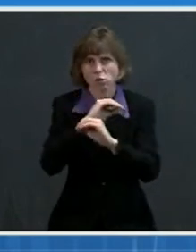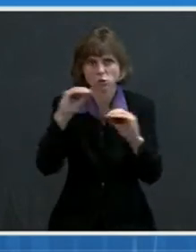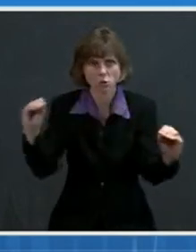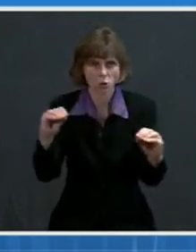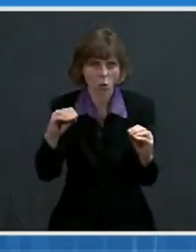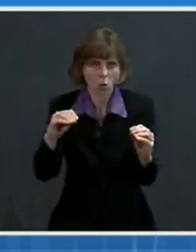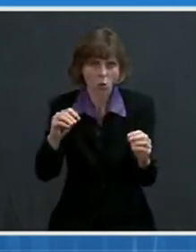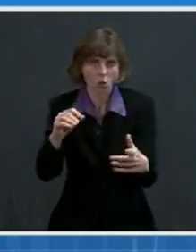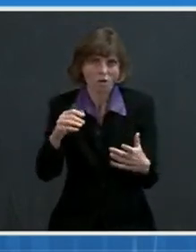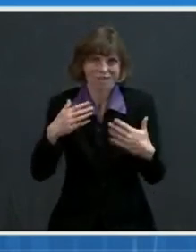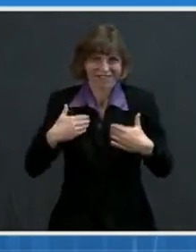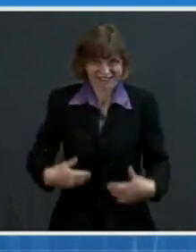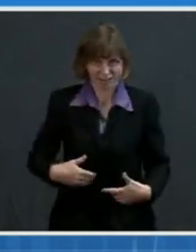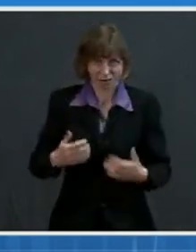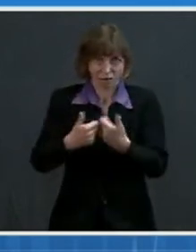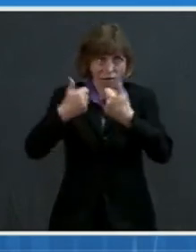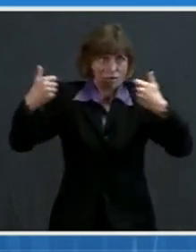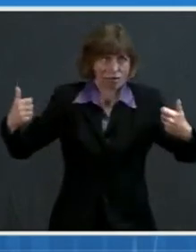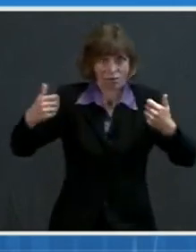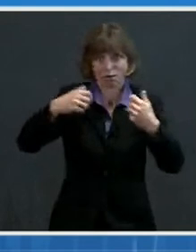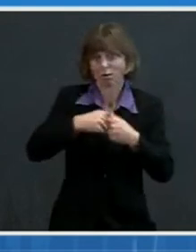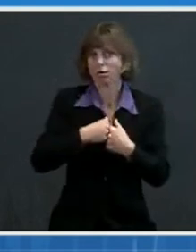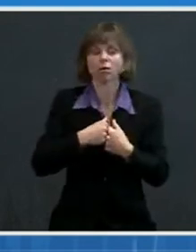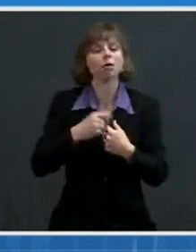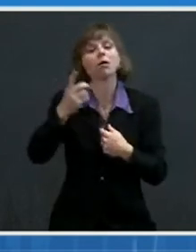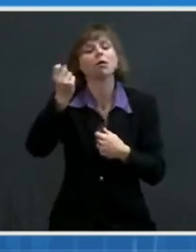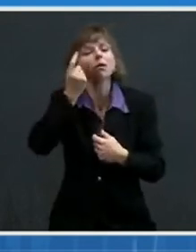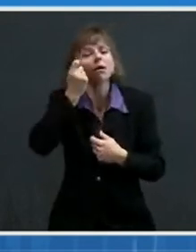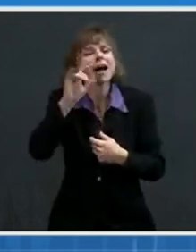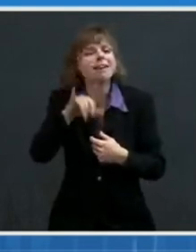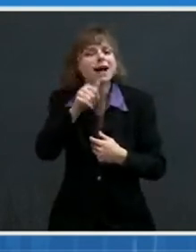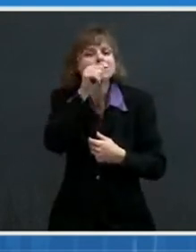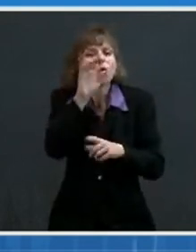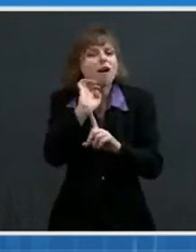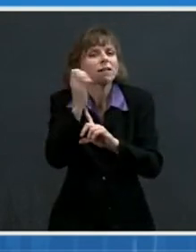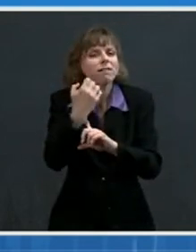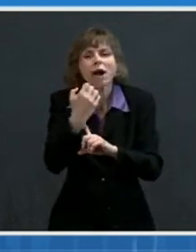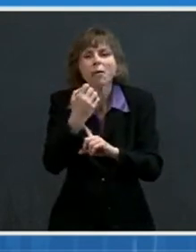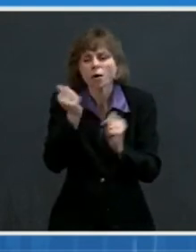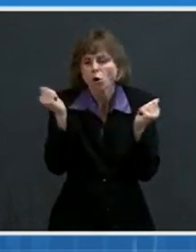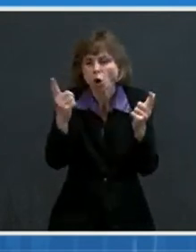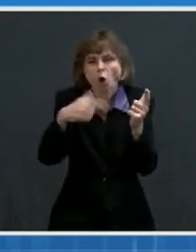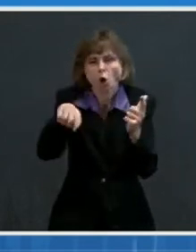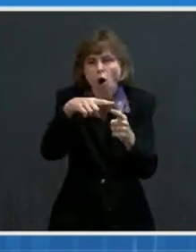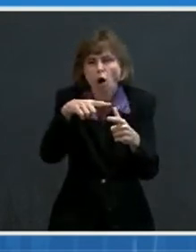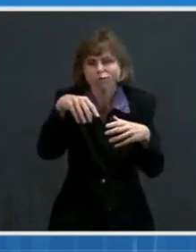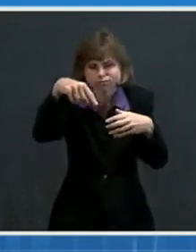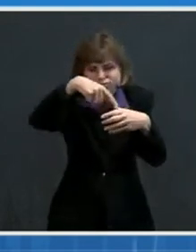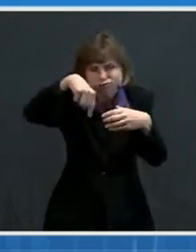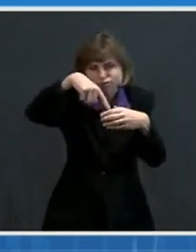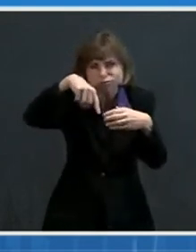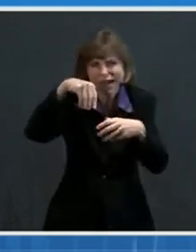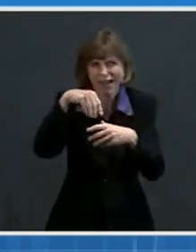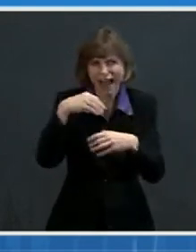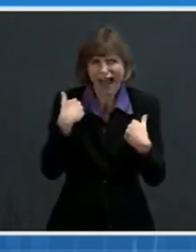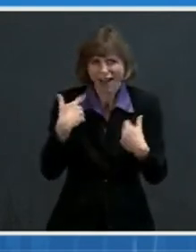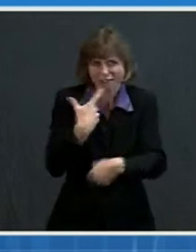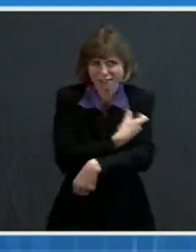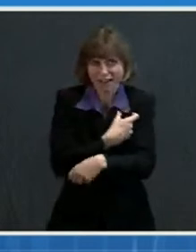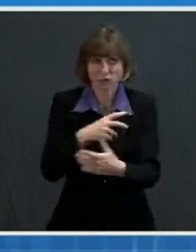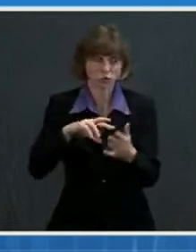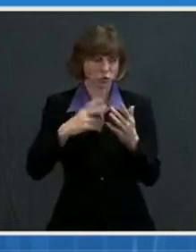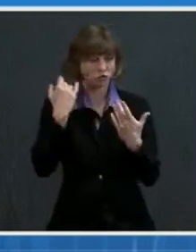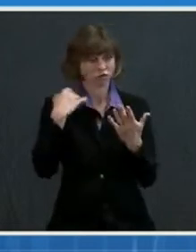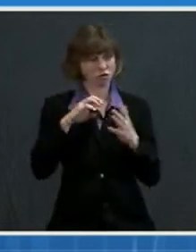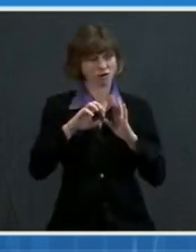private settings where everyone is vaccinated. So what does this mean? If you and a friend or you and a family